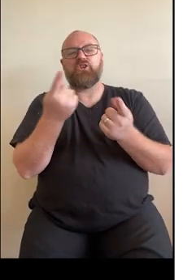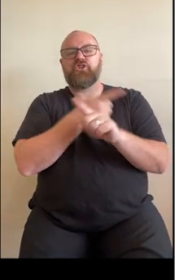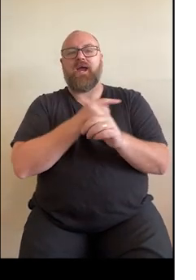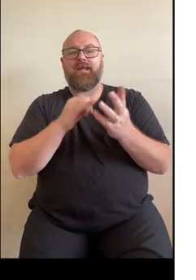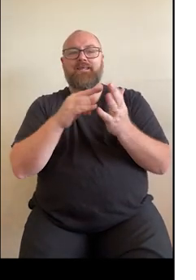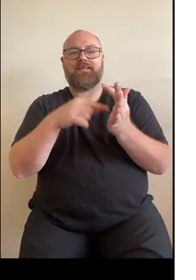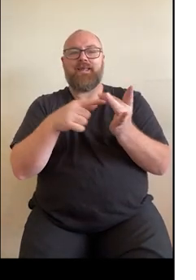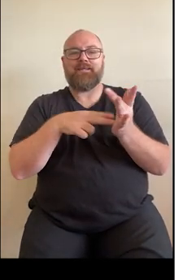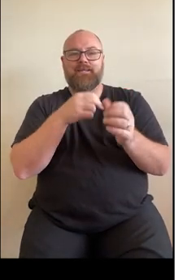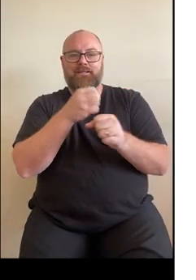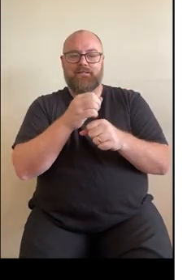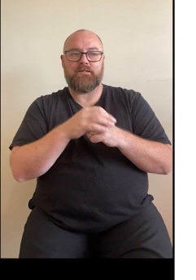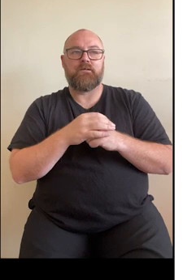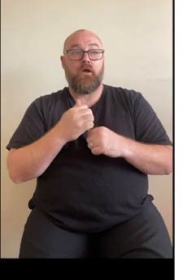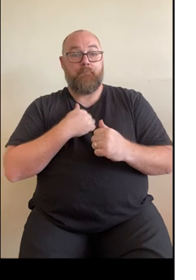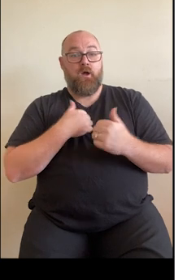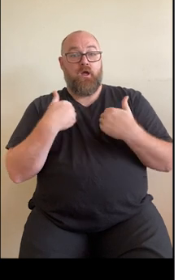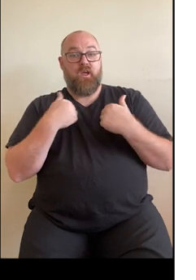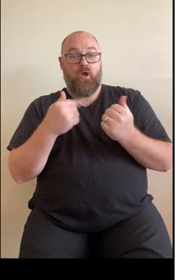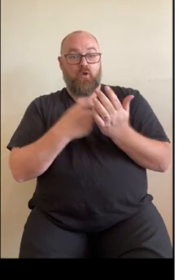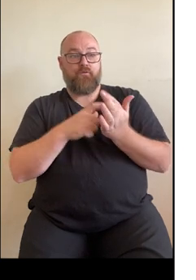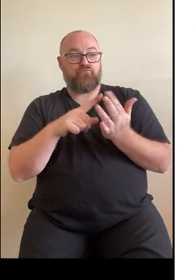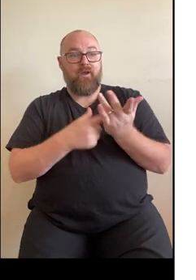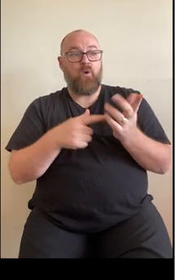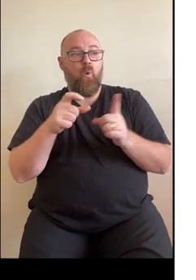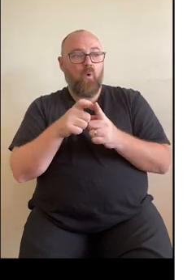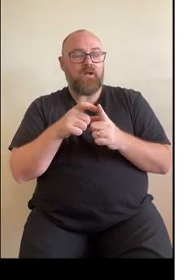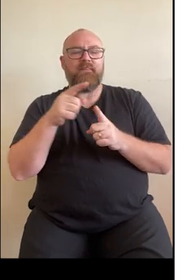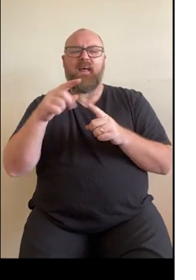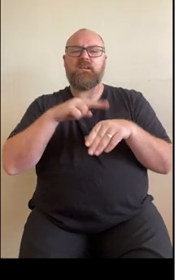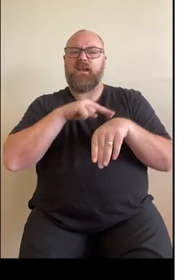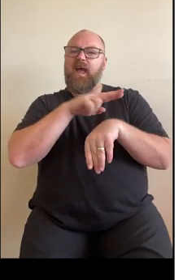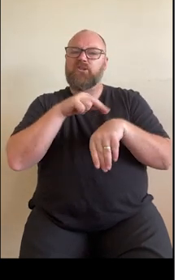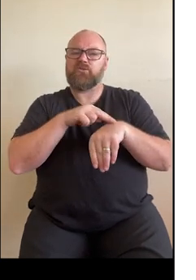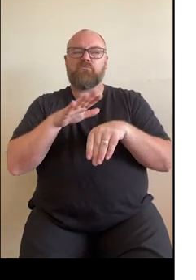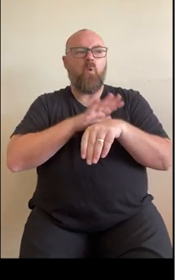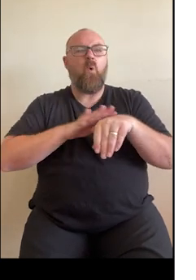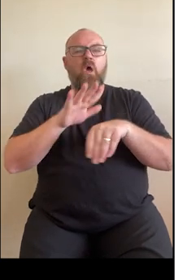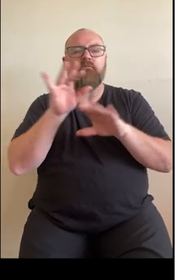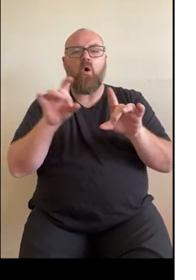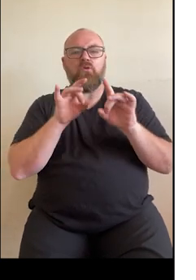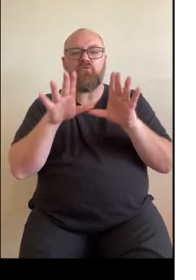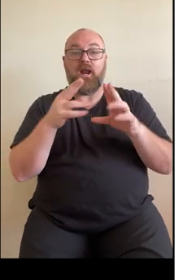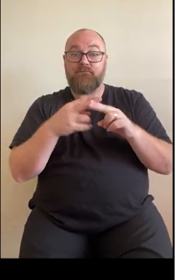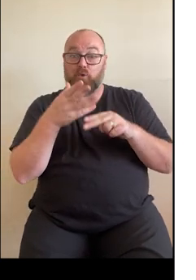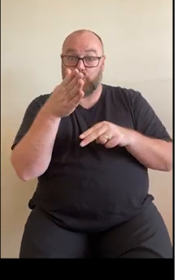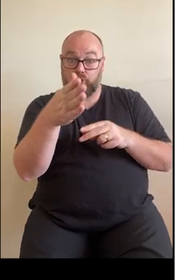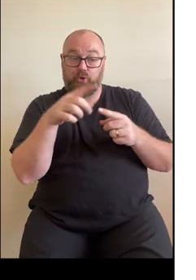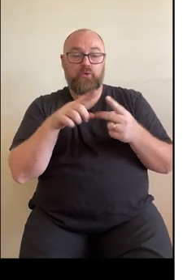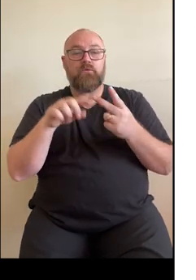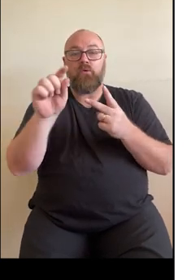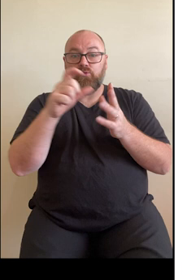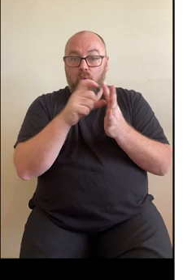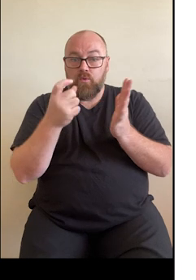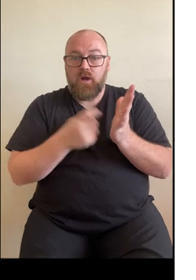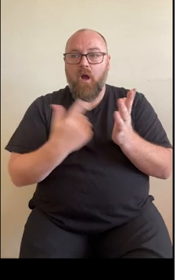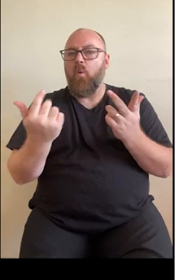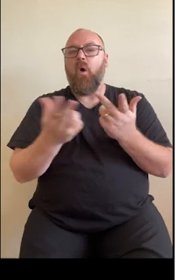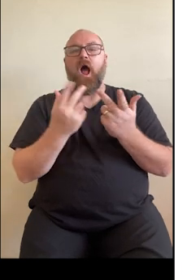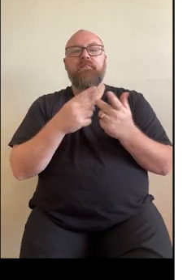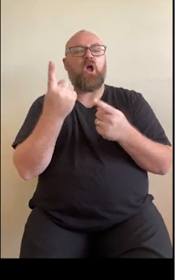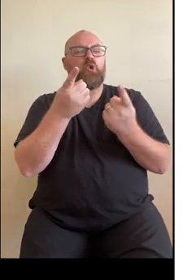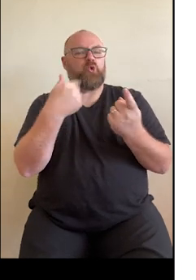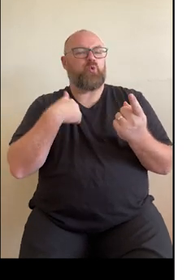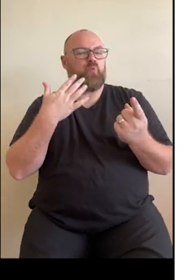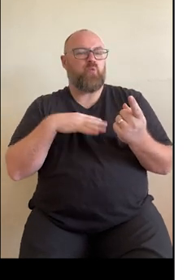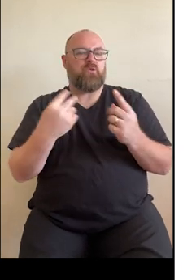My Health Record is a national system which makes your health information available to you, your healthcare providers and any representatives you may